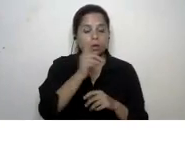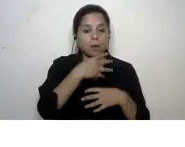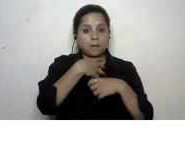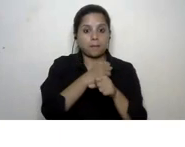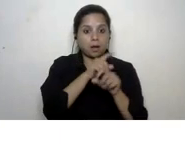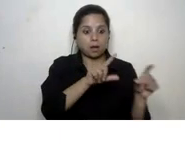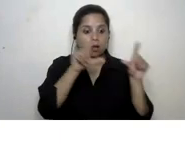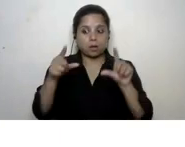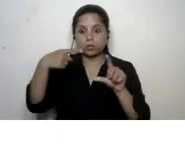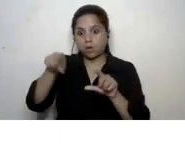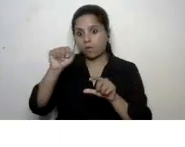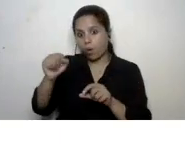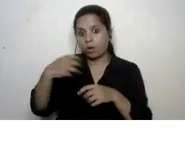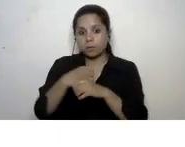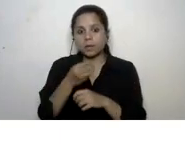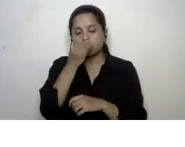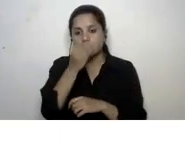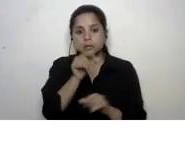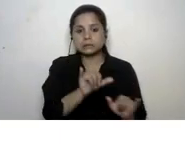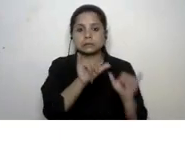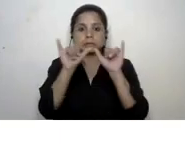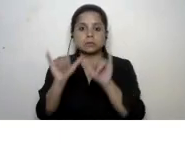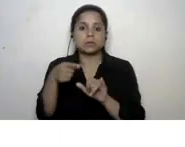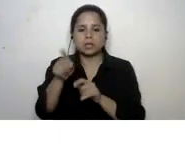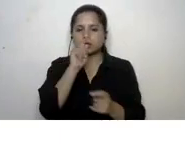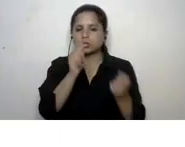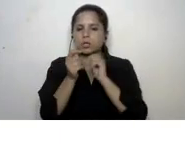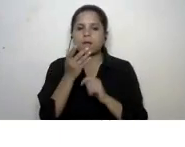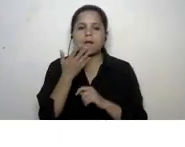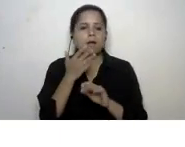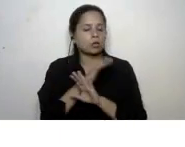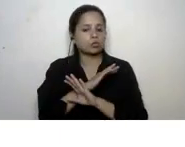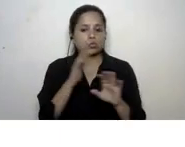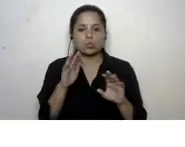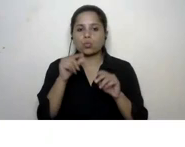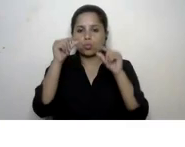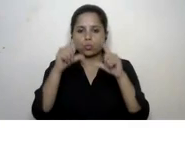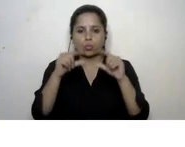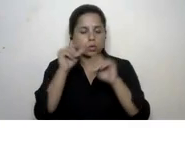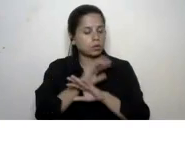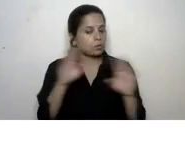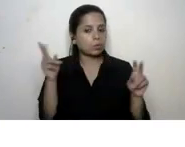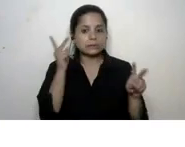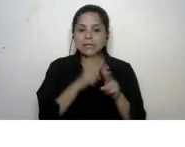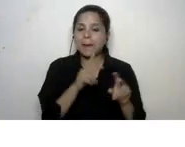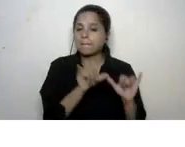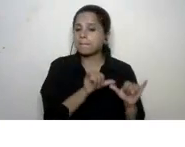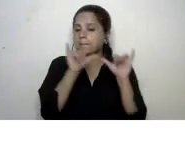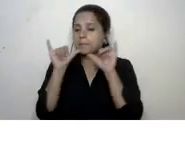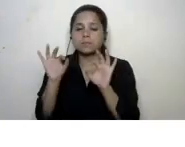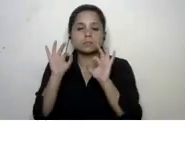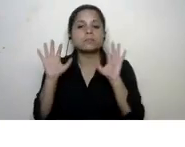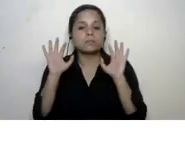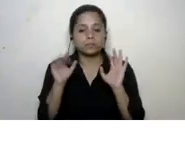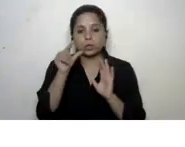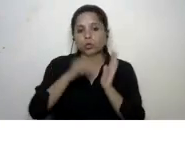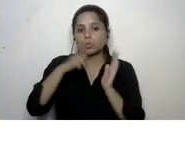poster uh please do it as it is you cannot change any colors or fonts and um you also cannot use the un